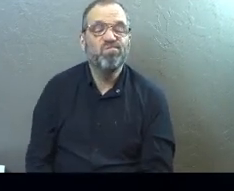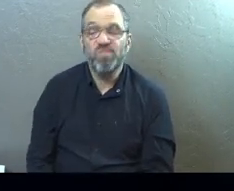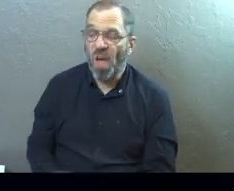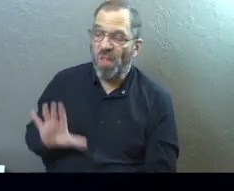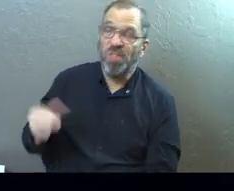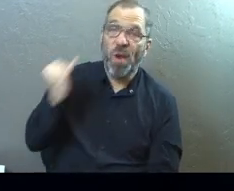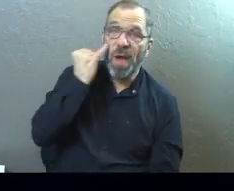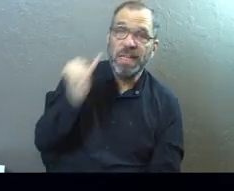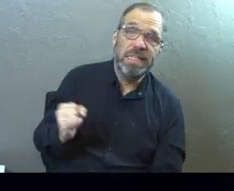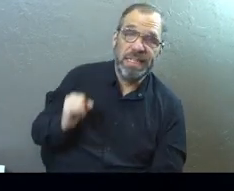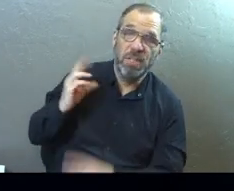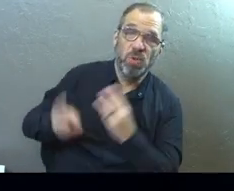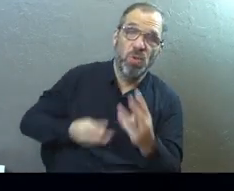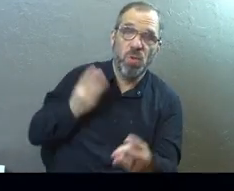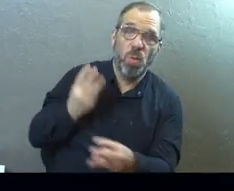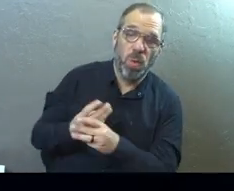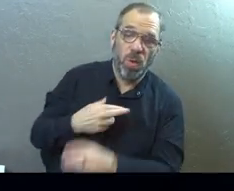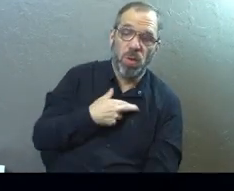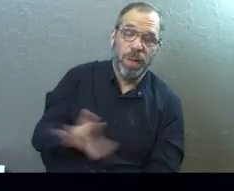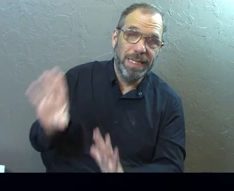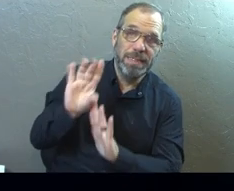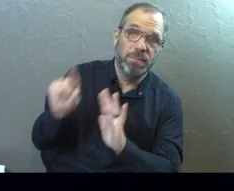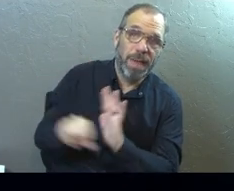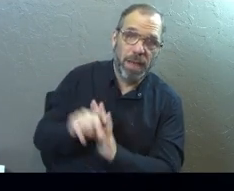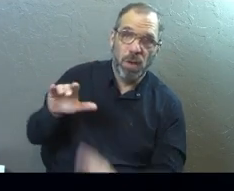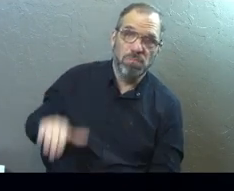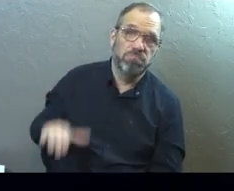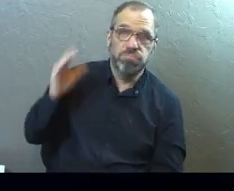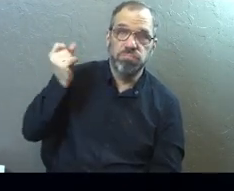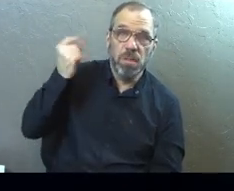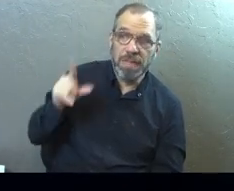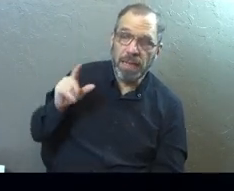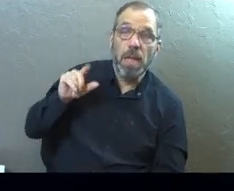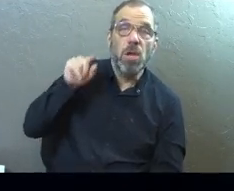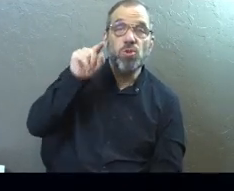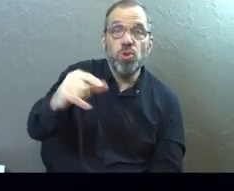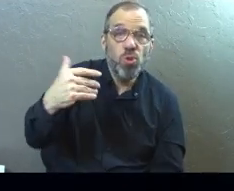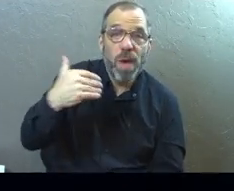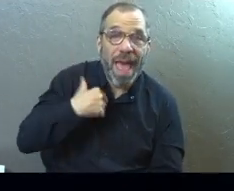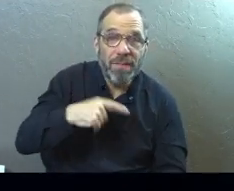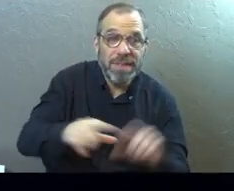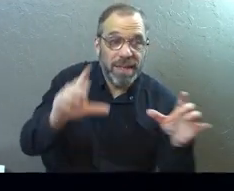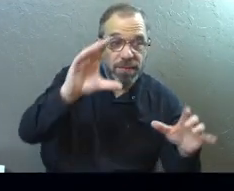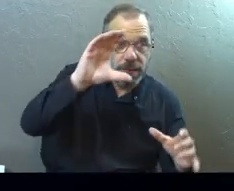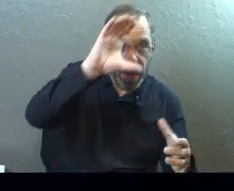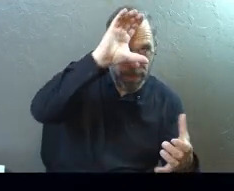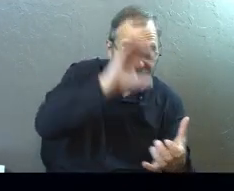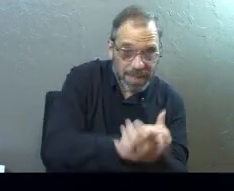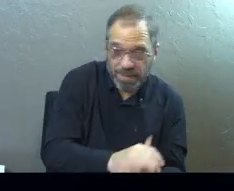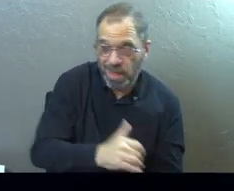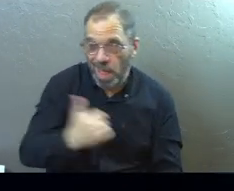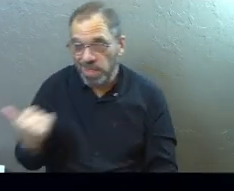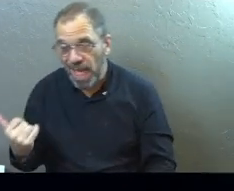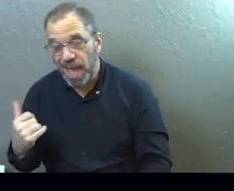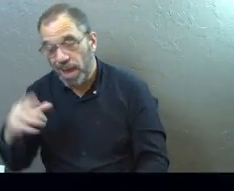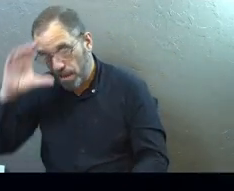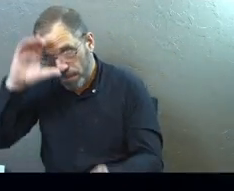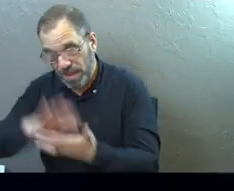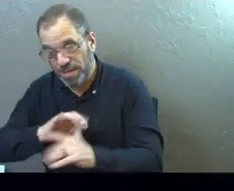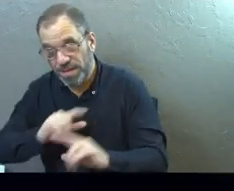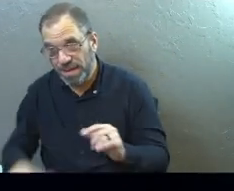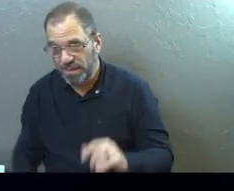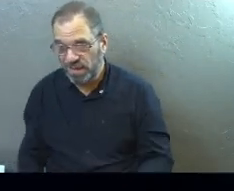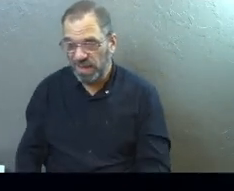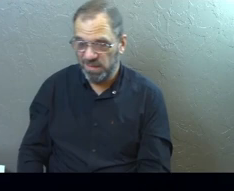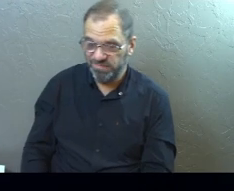Their ideas on the way the world should work, their religious background, the understanding that maybe you have in a certain area that they don't have, you begin to exclude them simply because of